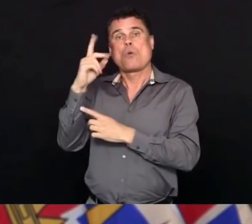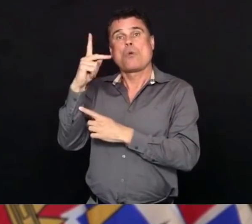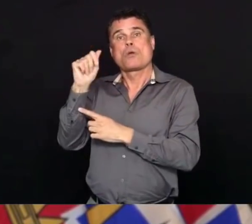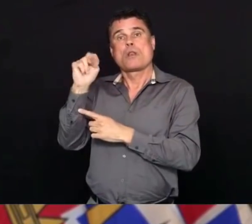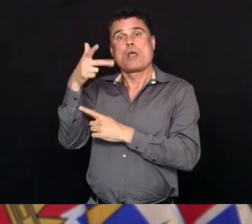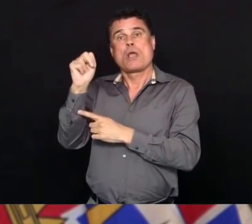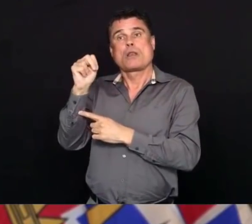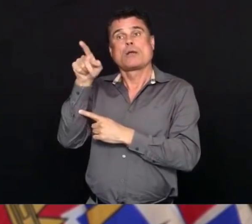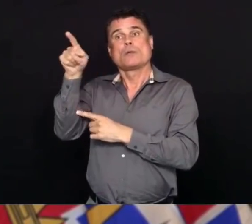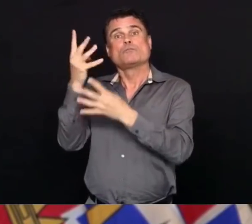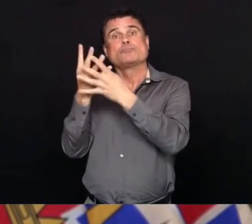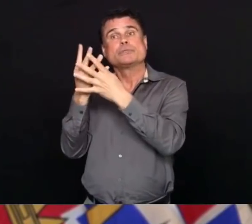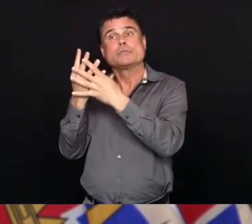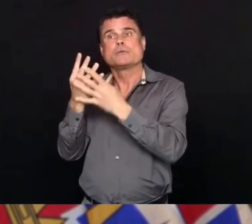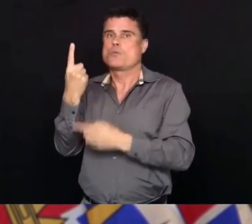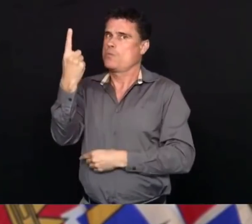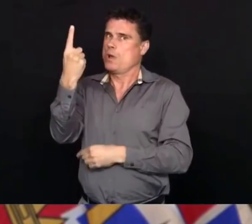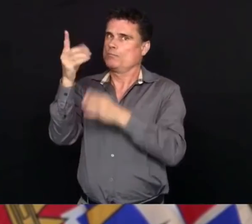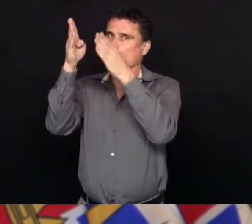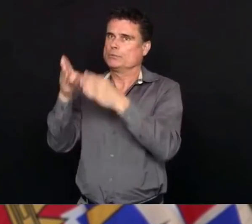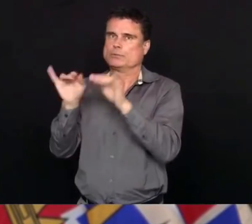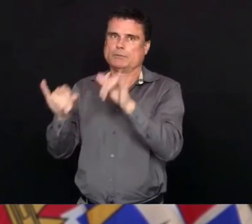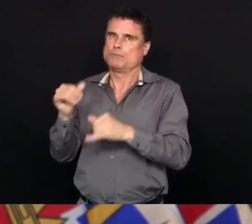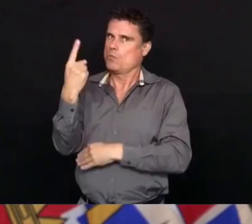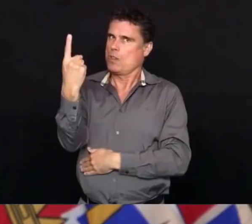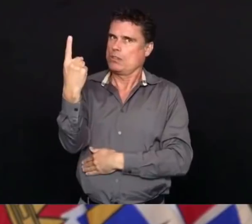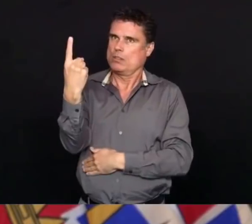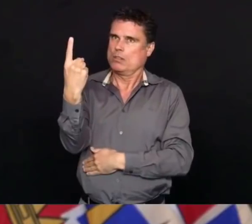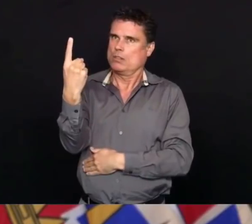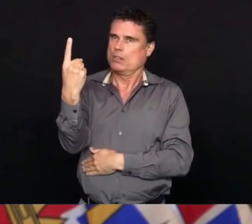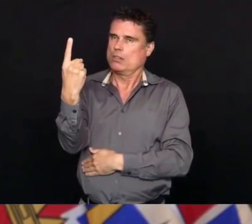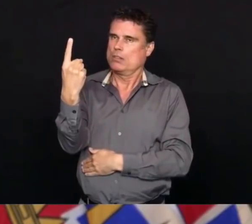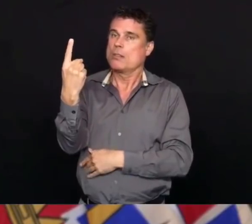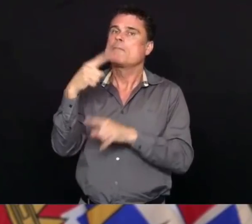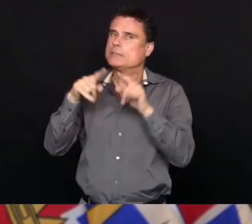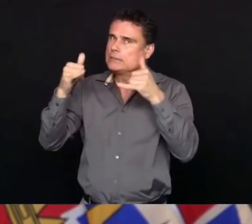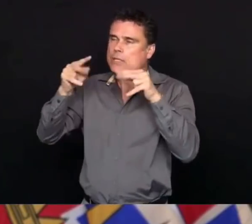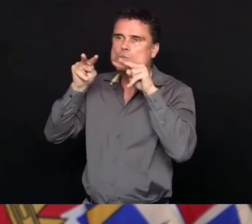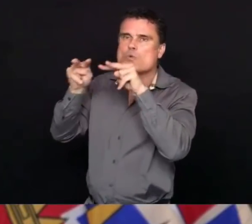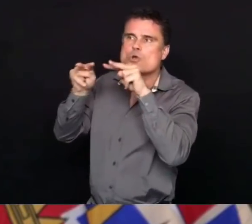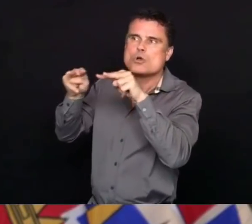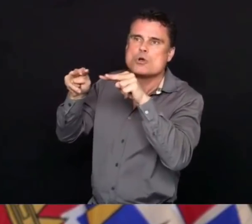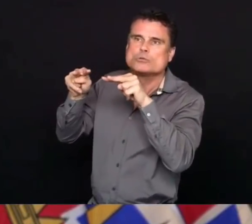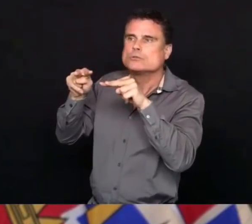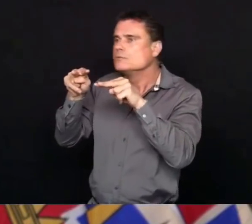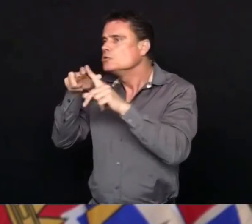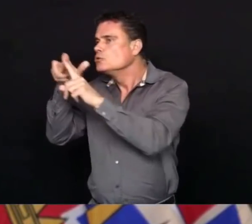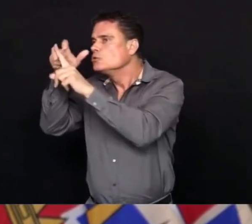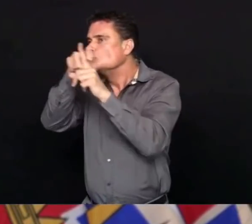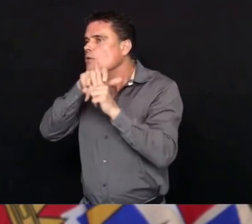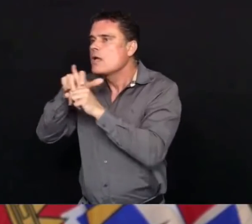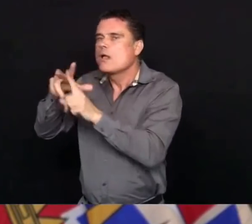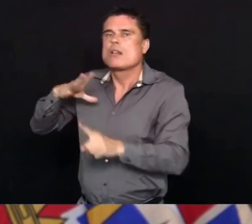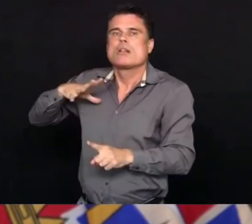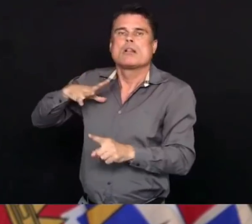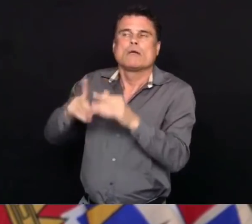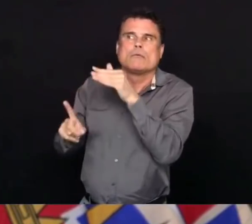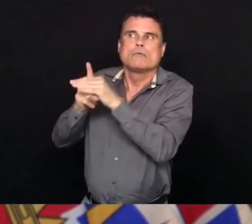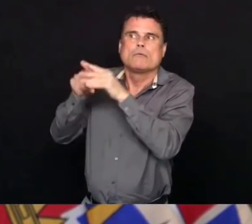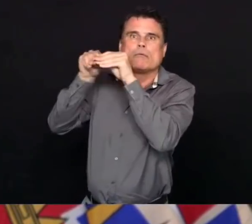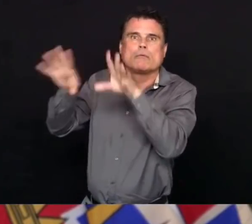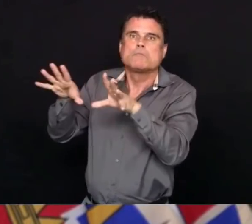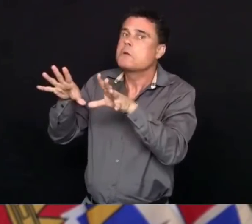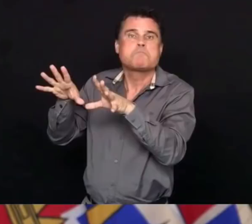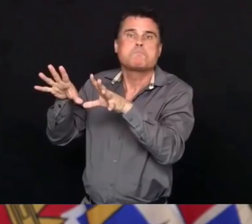but there's ongoing outbreak measures at that facility. And as we've talked about over the last few days we have an